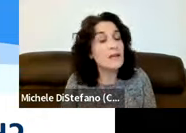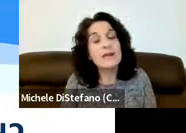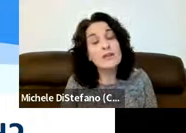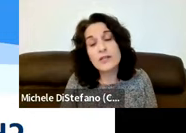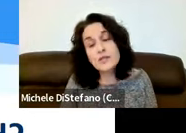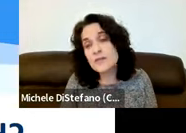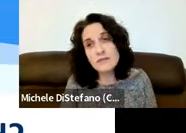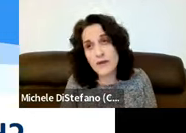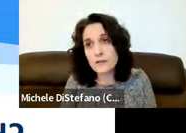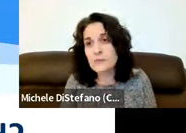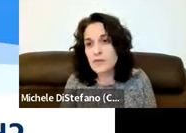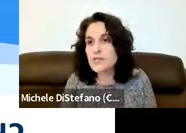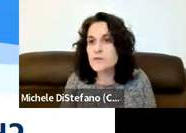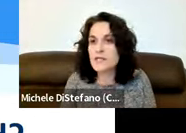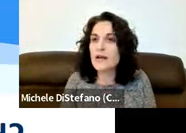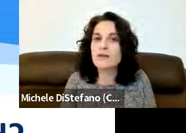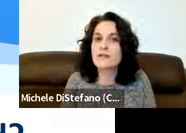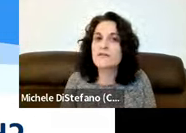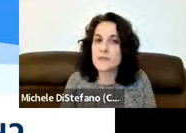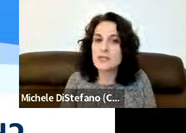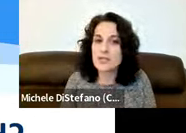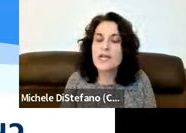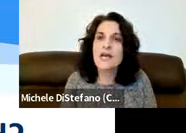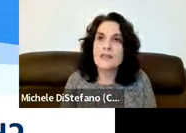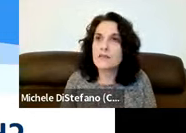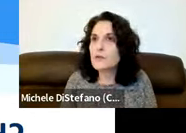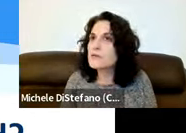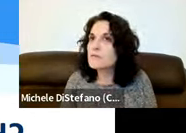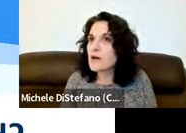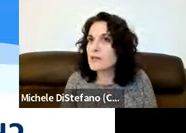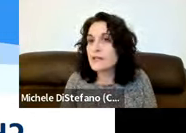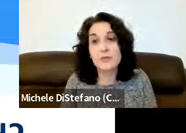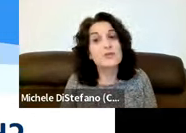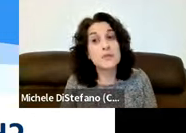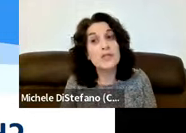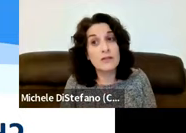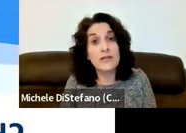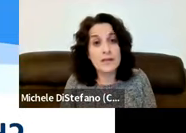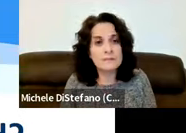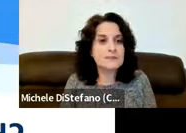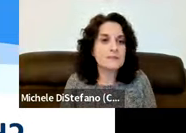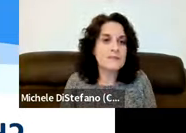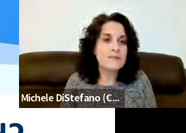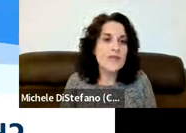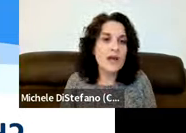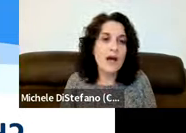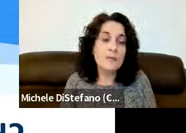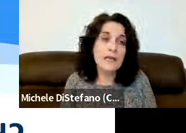said your issue is in volume your issue is clarity of speech and then you would need a prescription hearing um